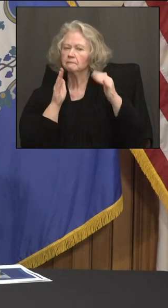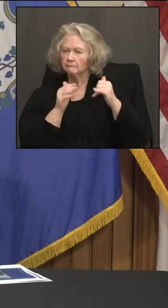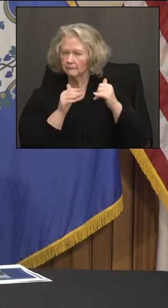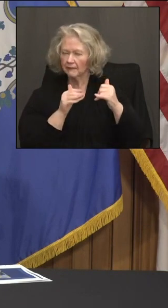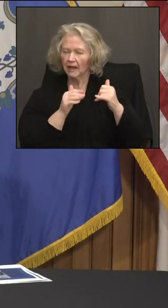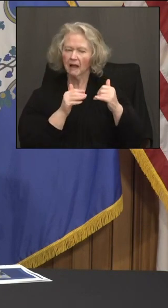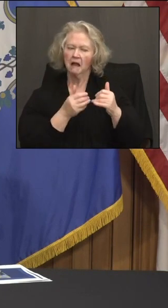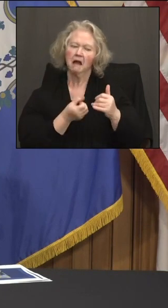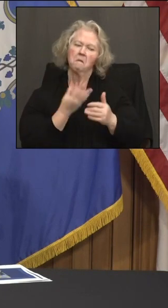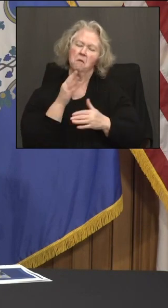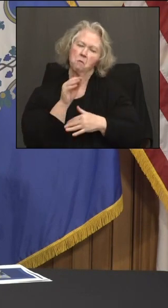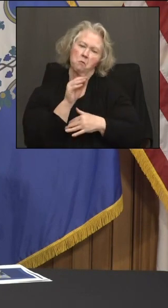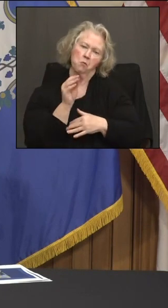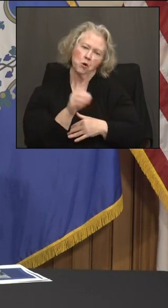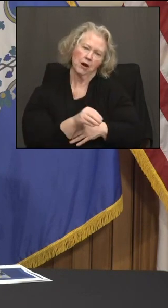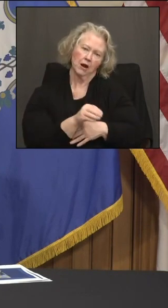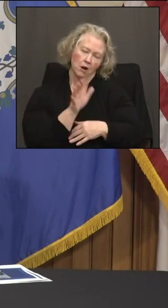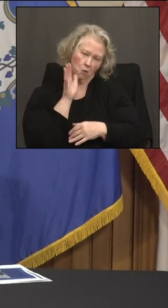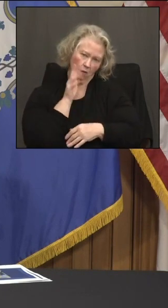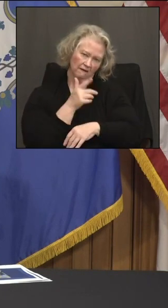how many will get vaccinated, sort of an assumption like that?